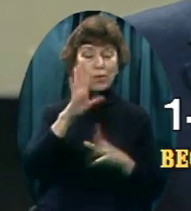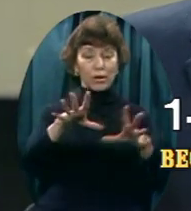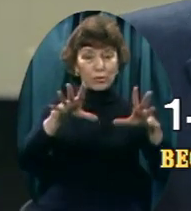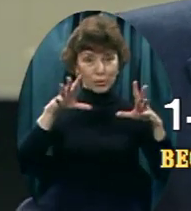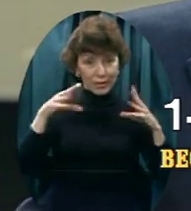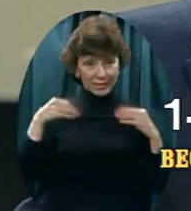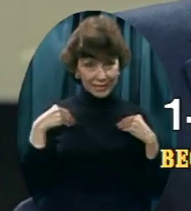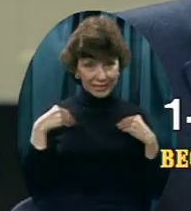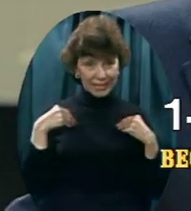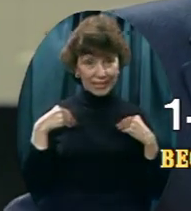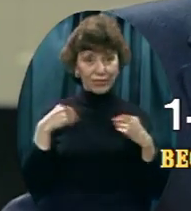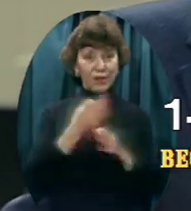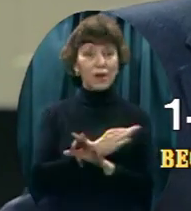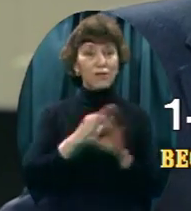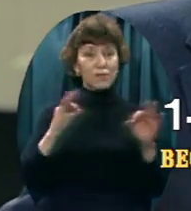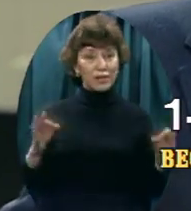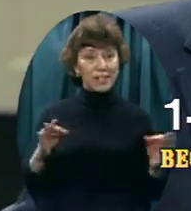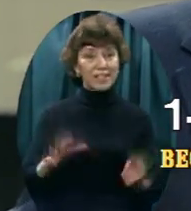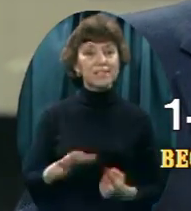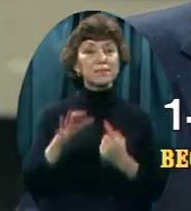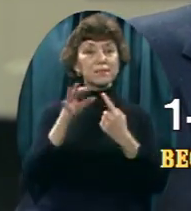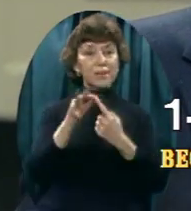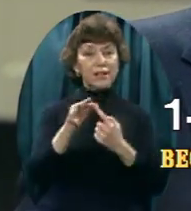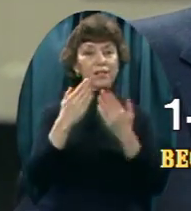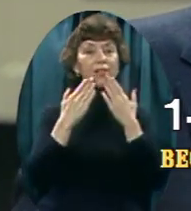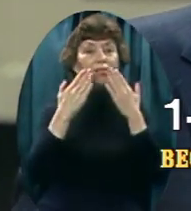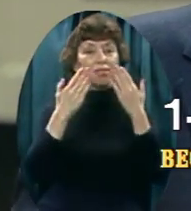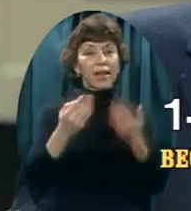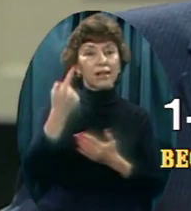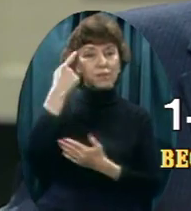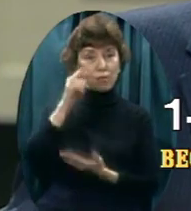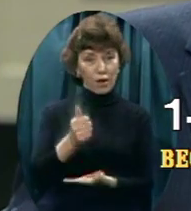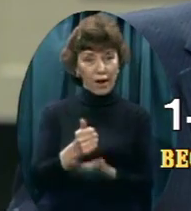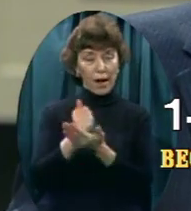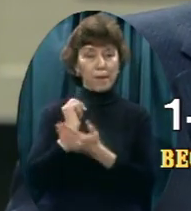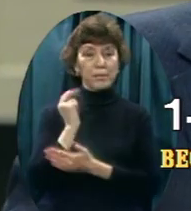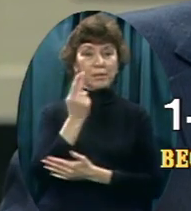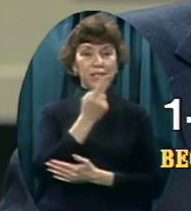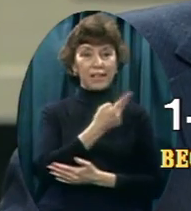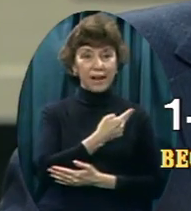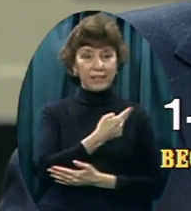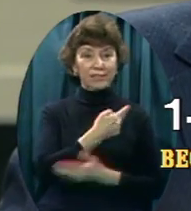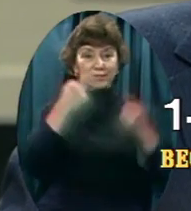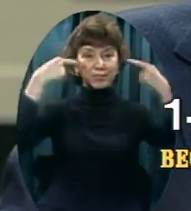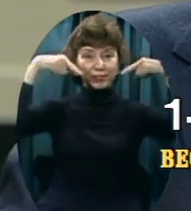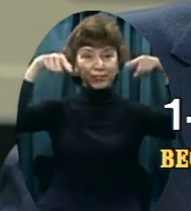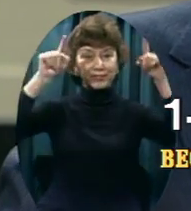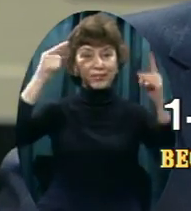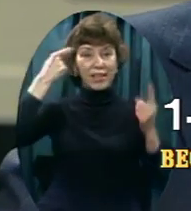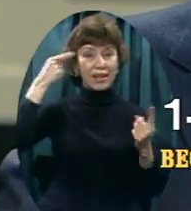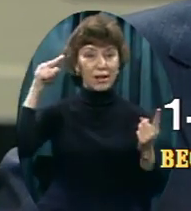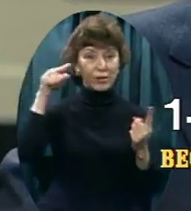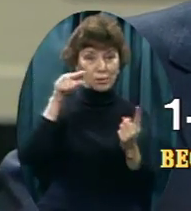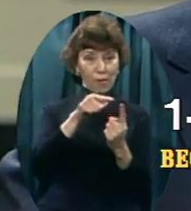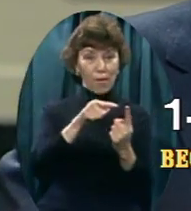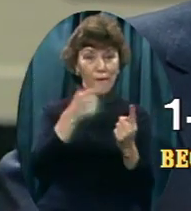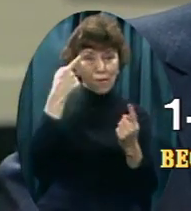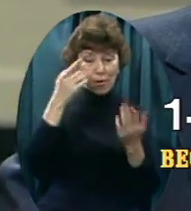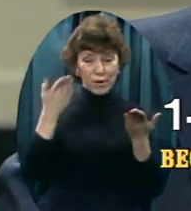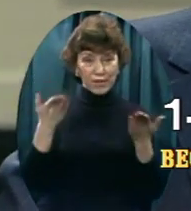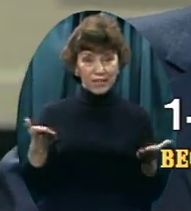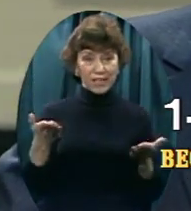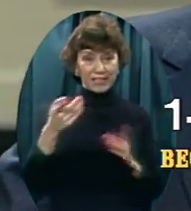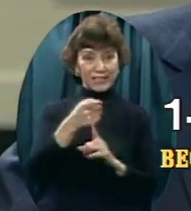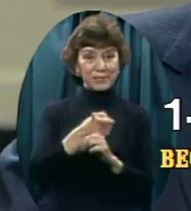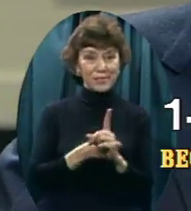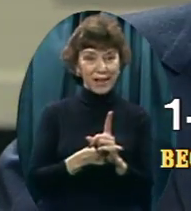as a special thank you for helping us reach our goal this month, before this month is history. So if you are among the first